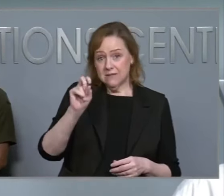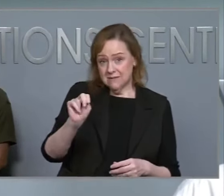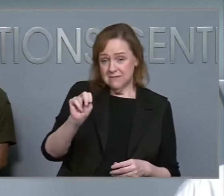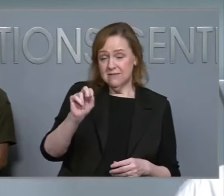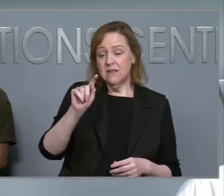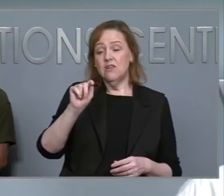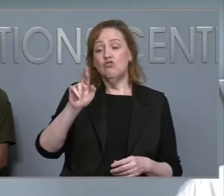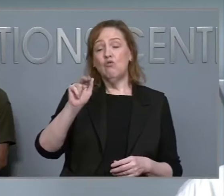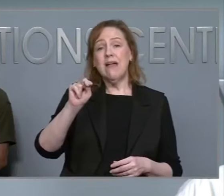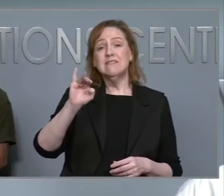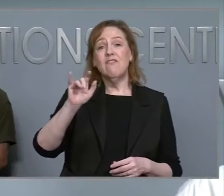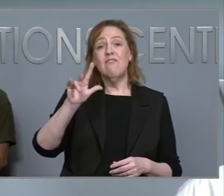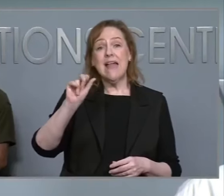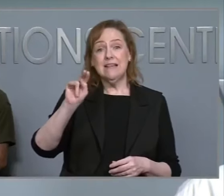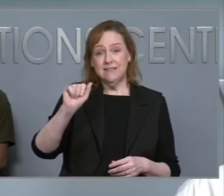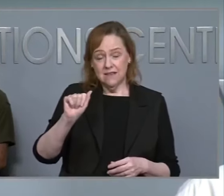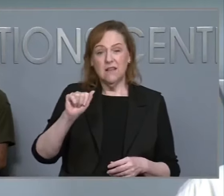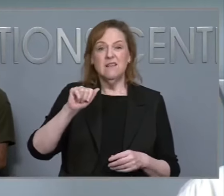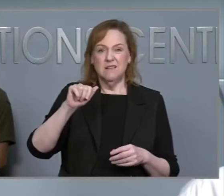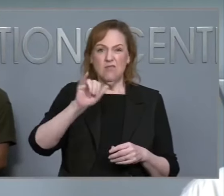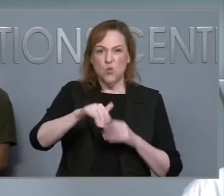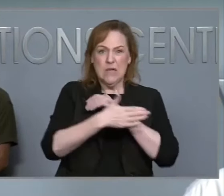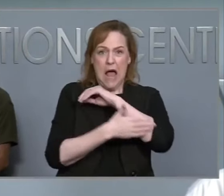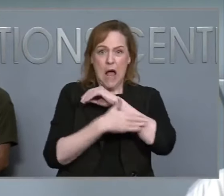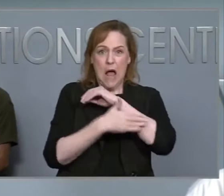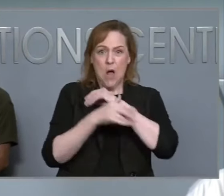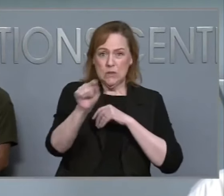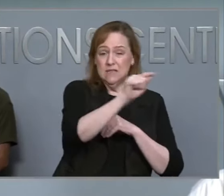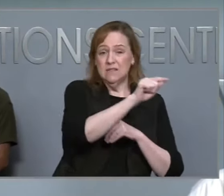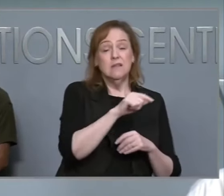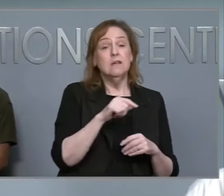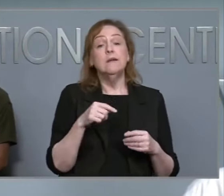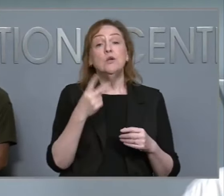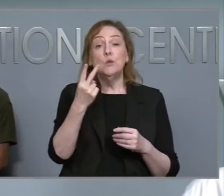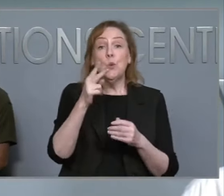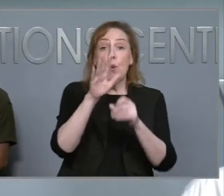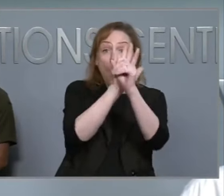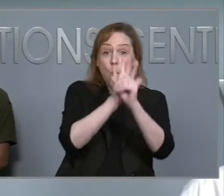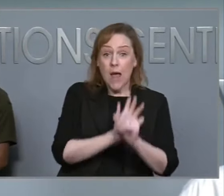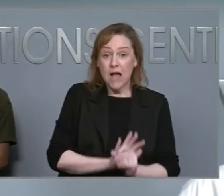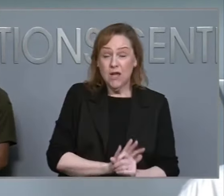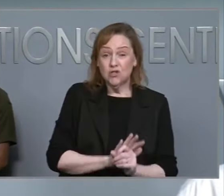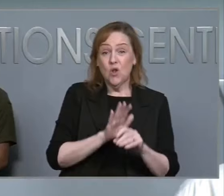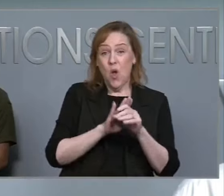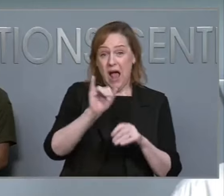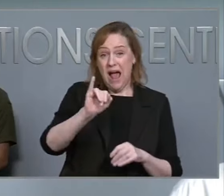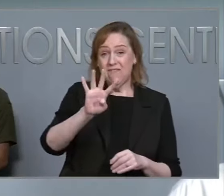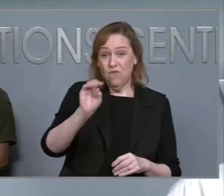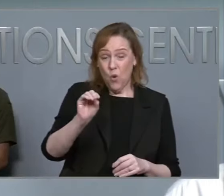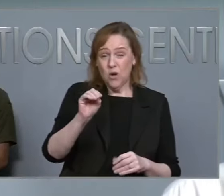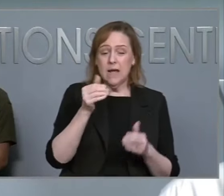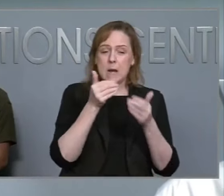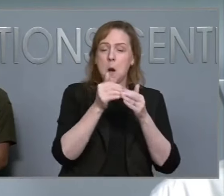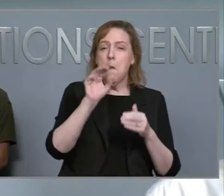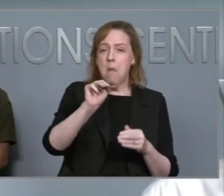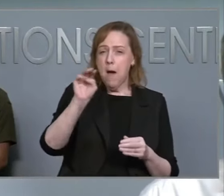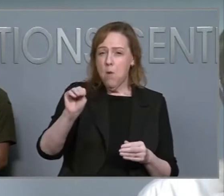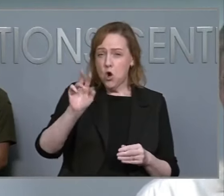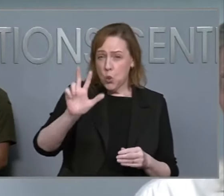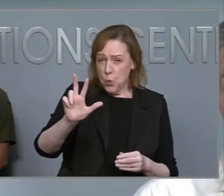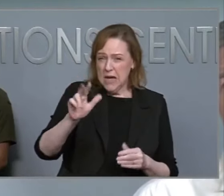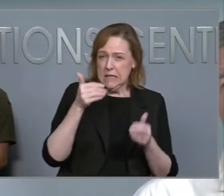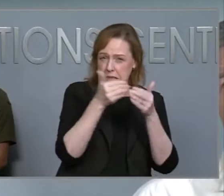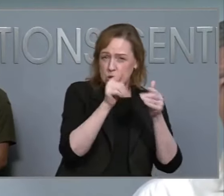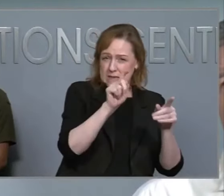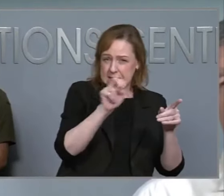routes, including two locations on I-40, one at mile marker 3 near the Tennessee line, and the other near Old